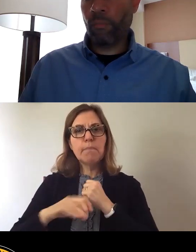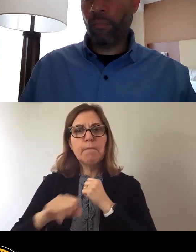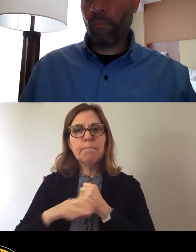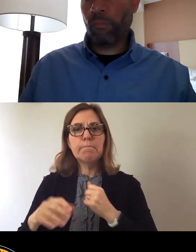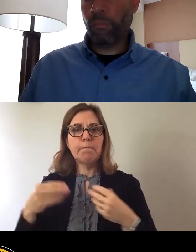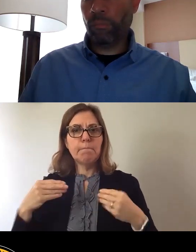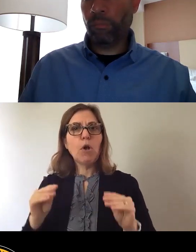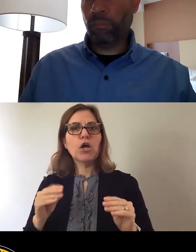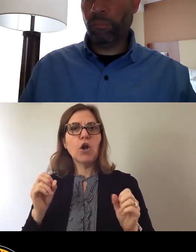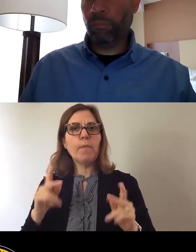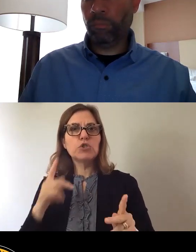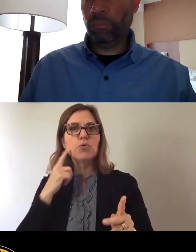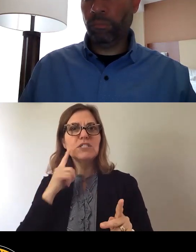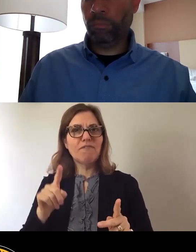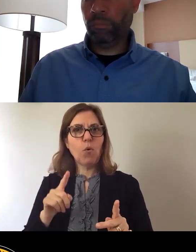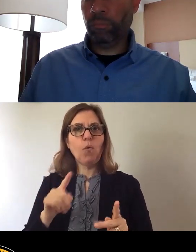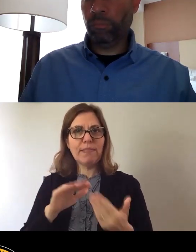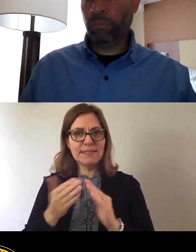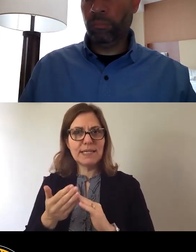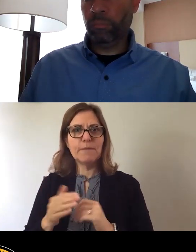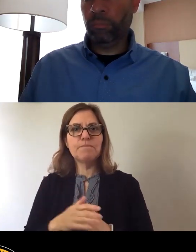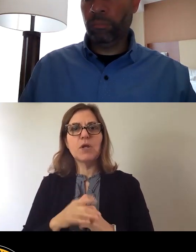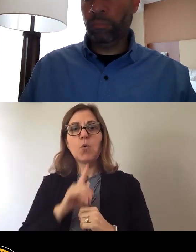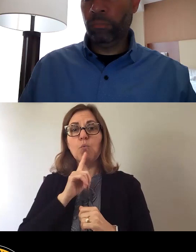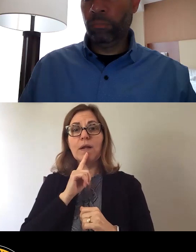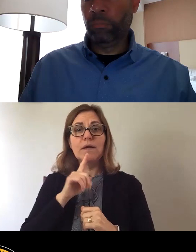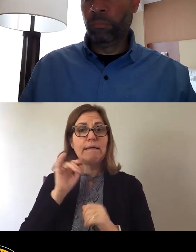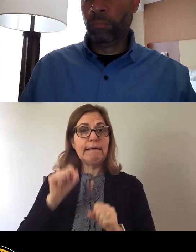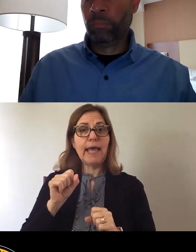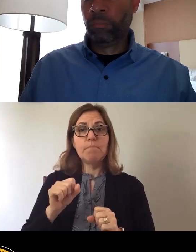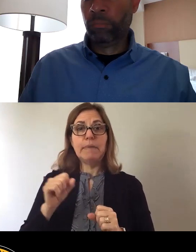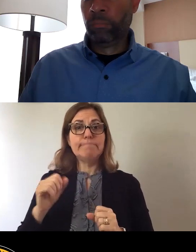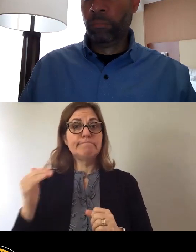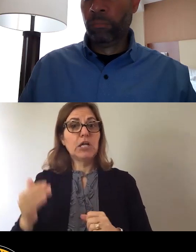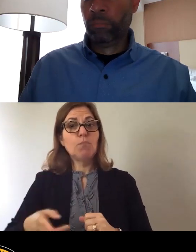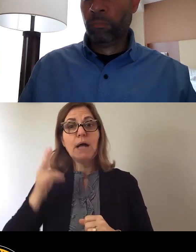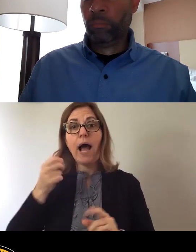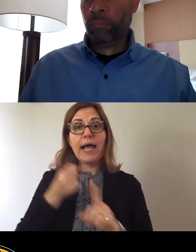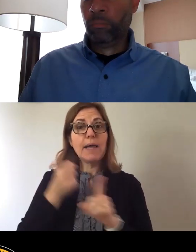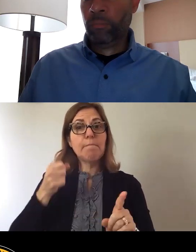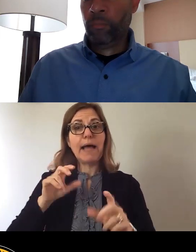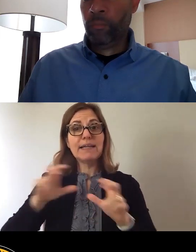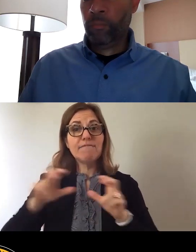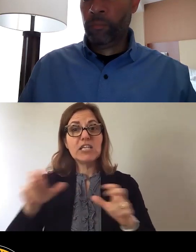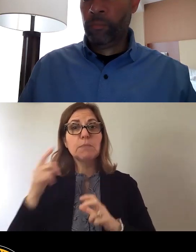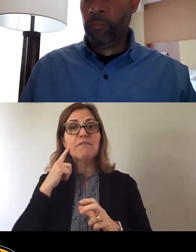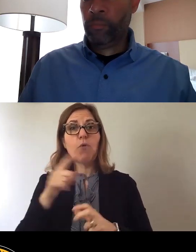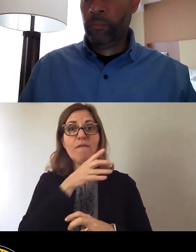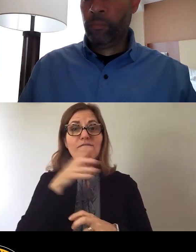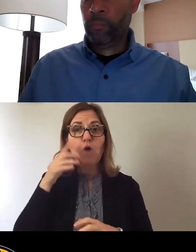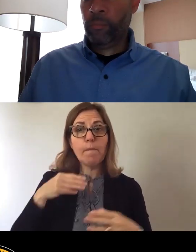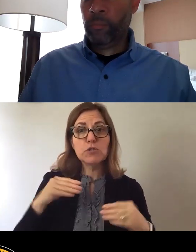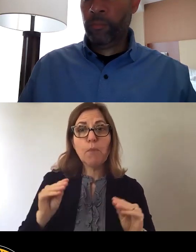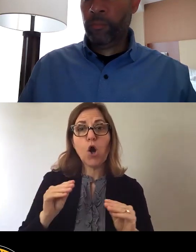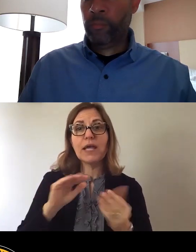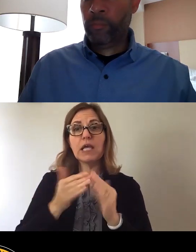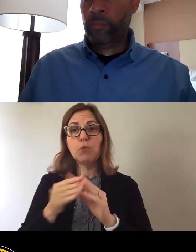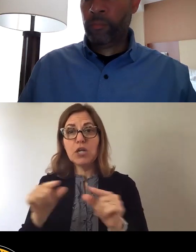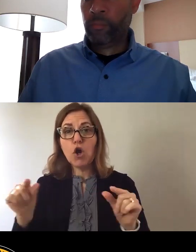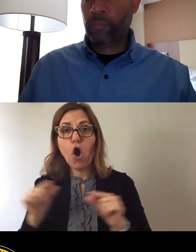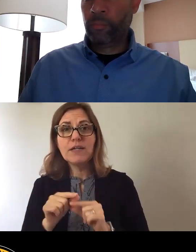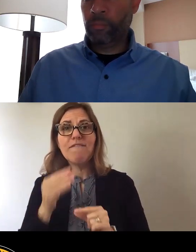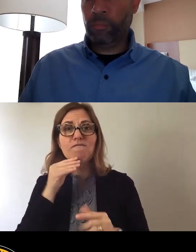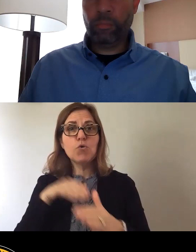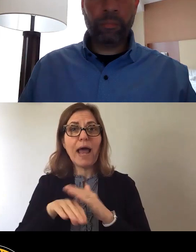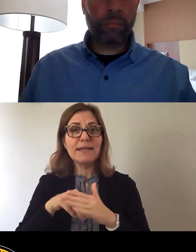Similar high-impact investments can be made in farmers markets, community gardens, food business development, and food access programming. We have a plan